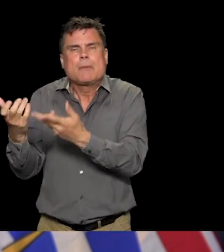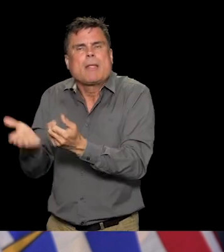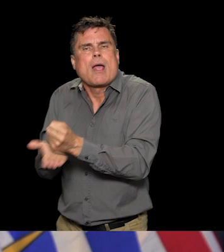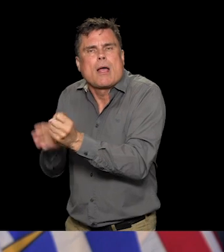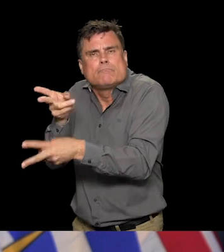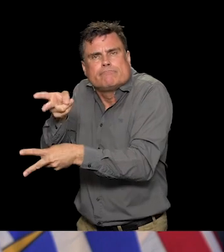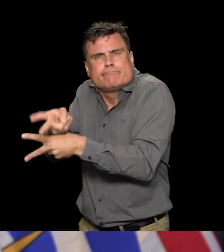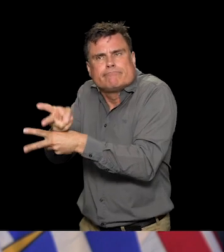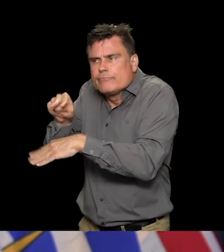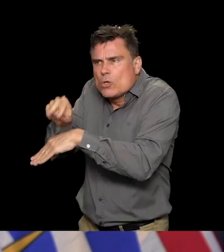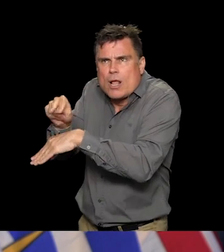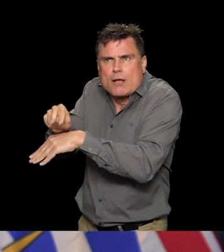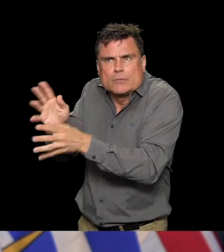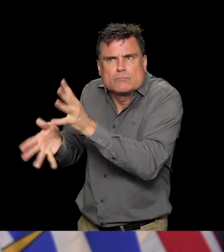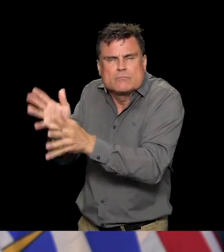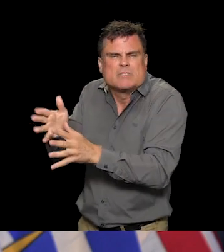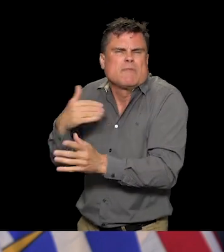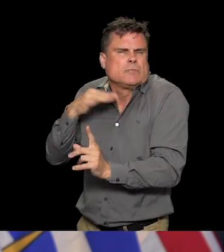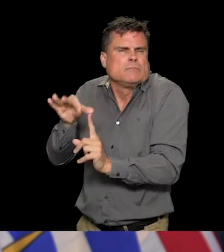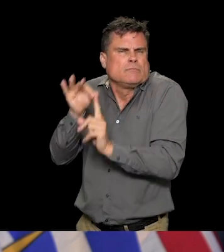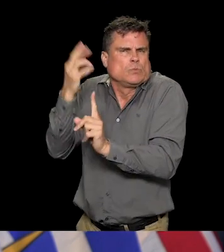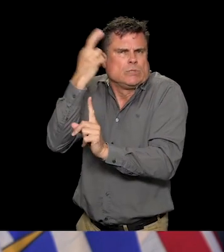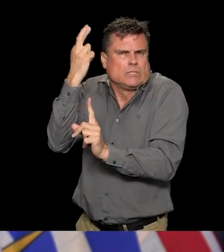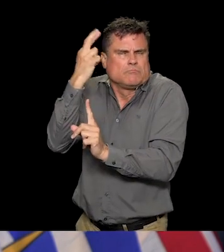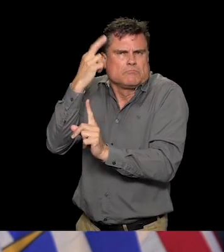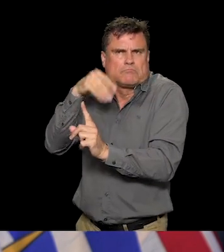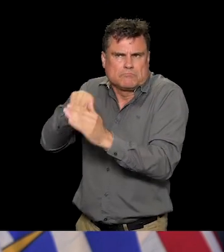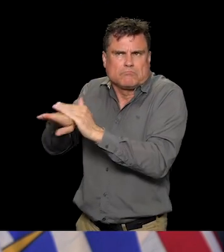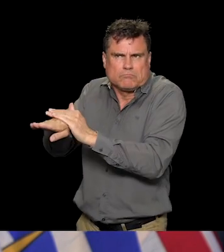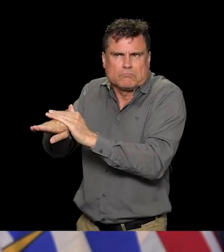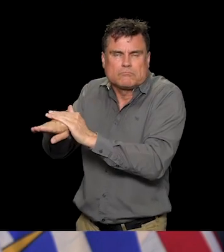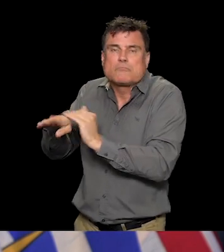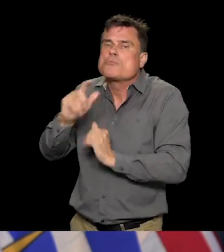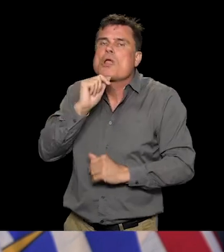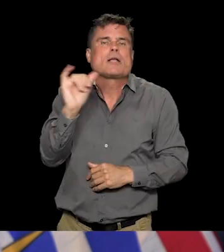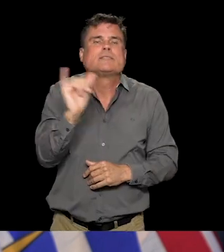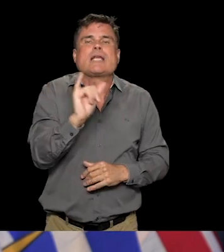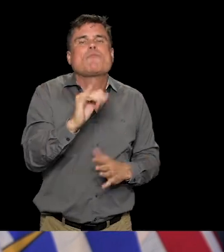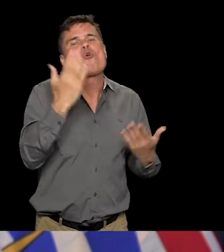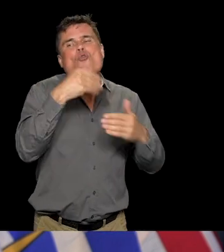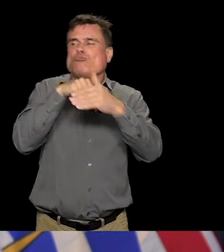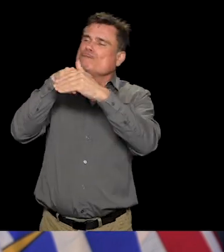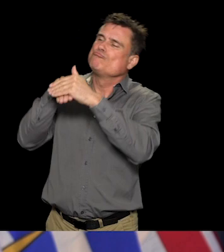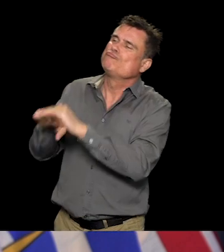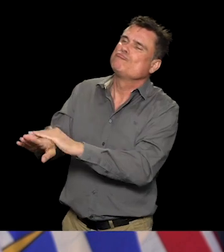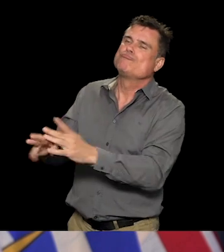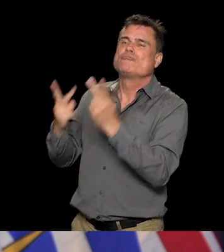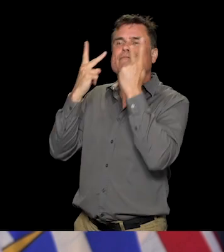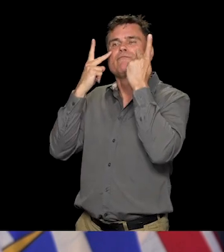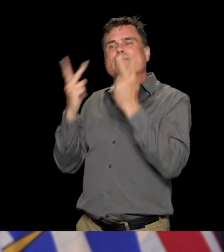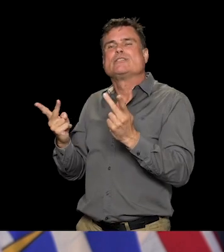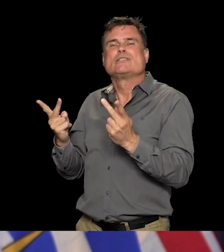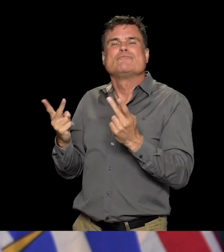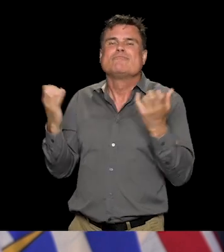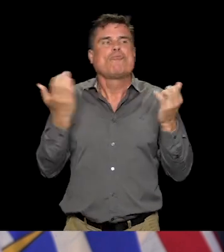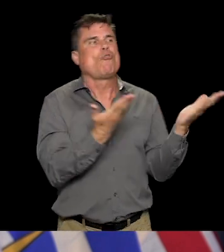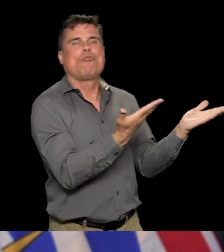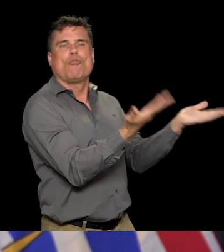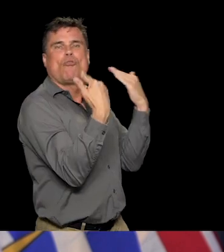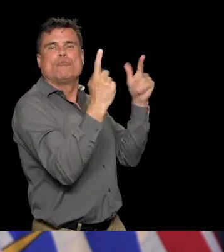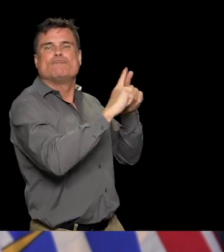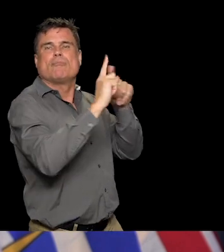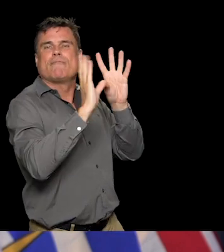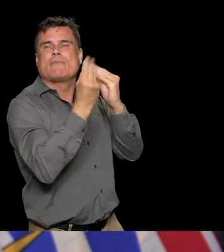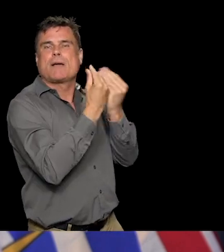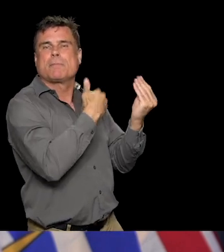that community and to protect the workers and to protect the people coming in. As you know, many people who visit a loved one